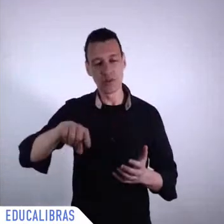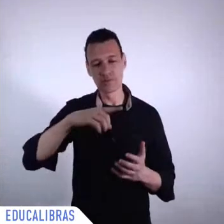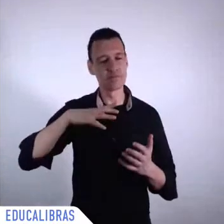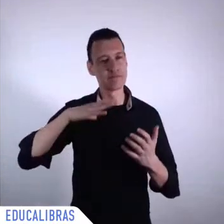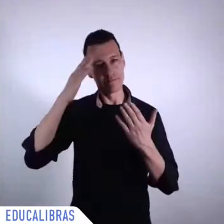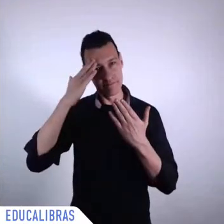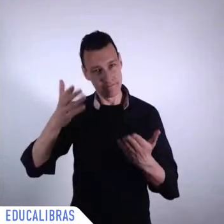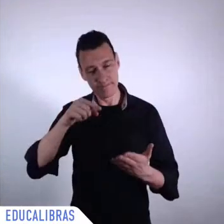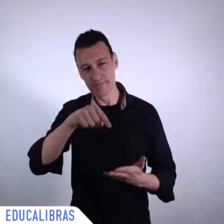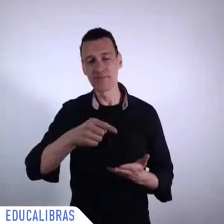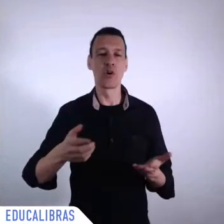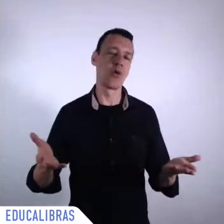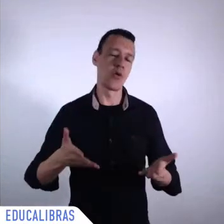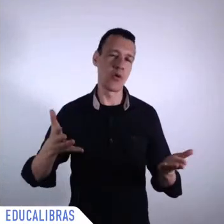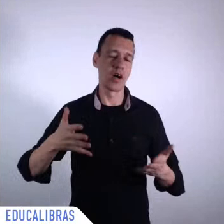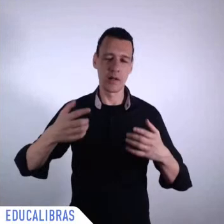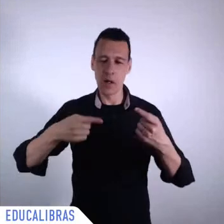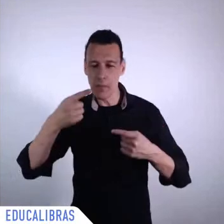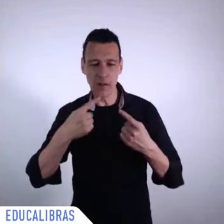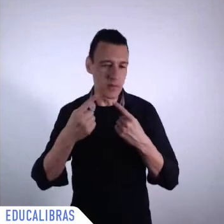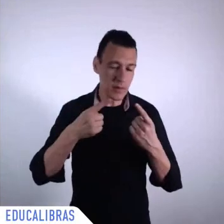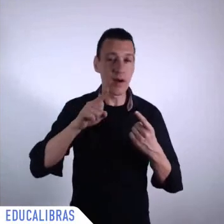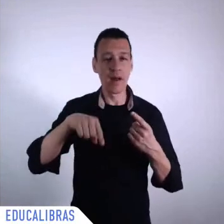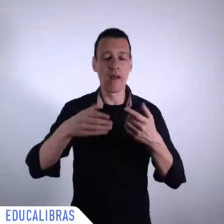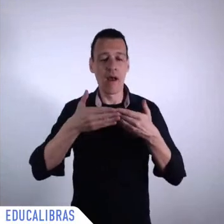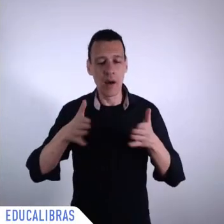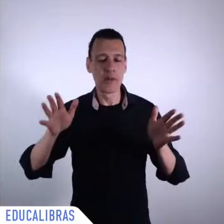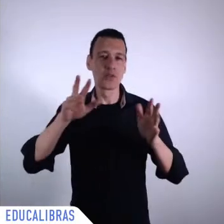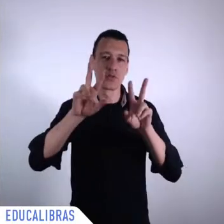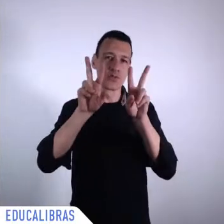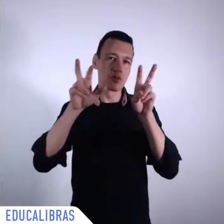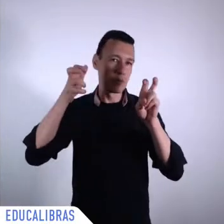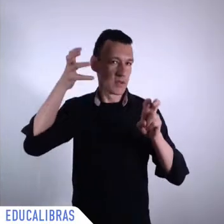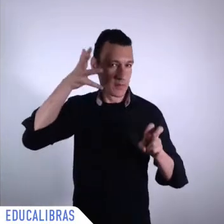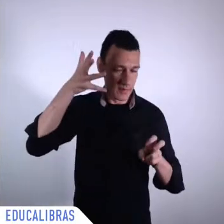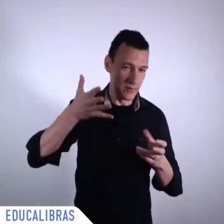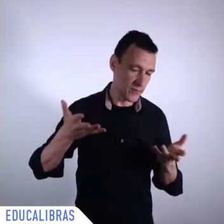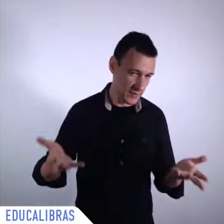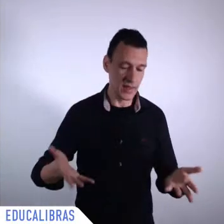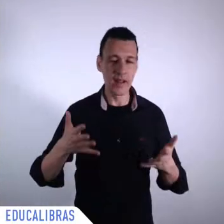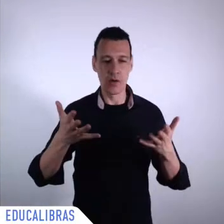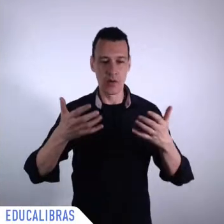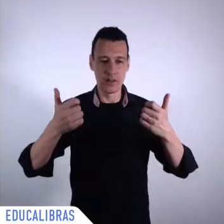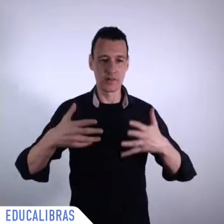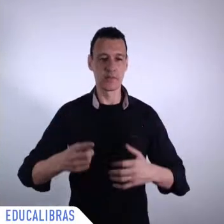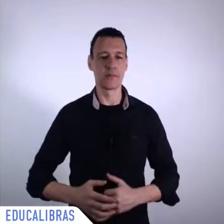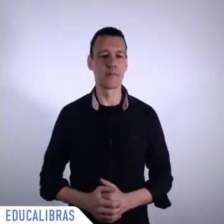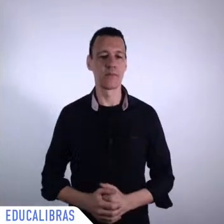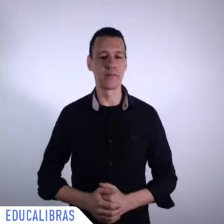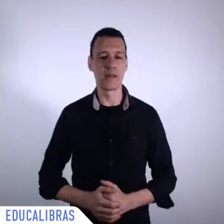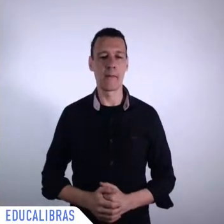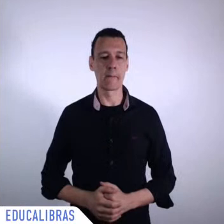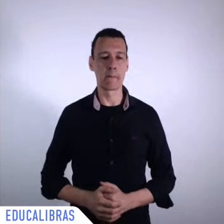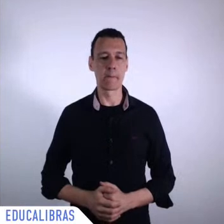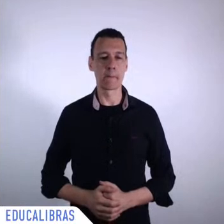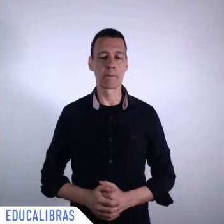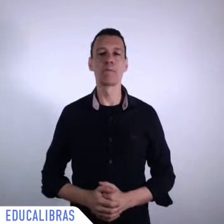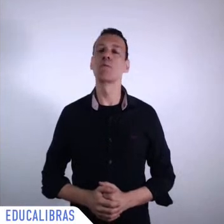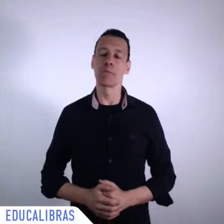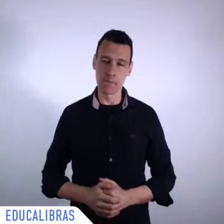like to thank you for being here for this opening debate panel on foreign affairs and policy.